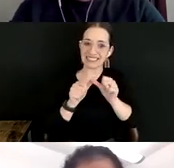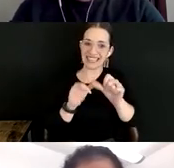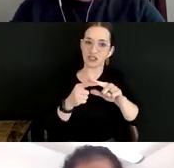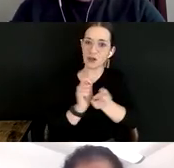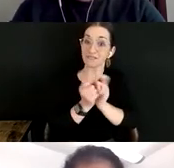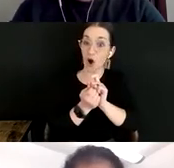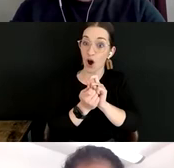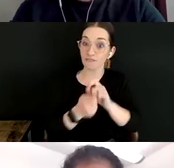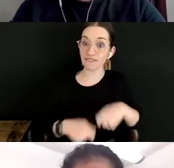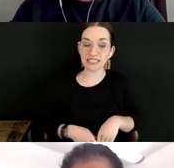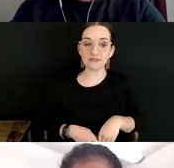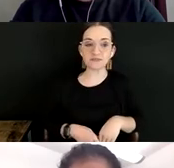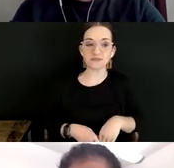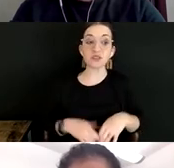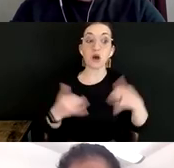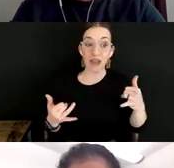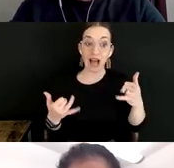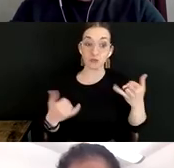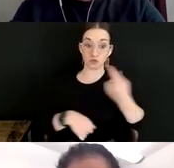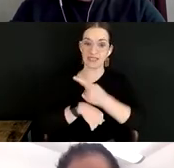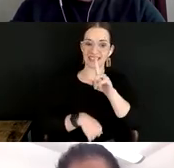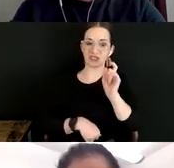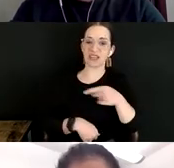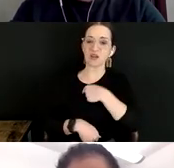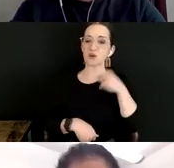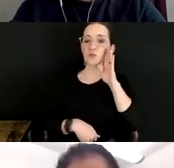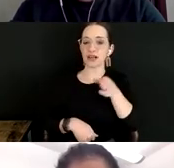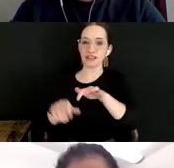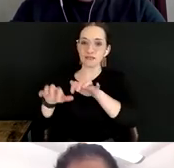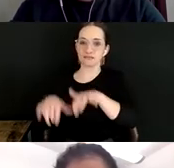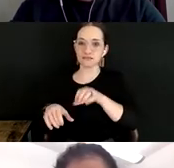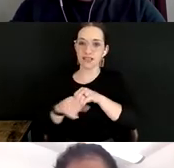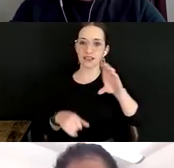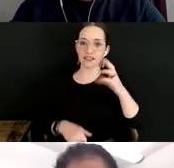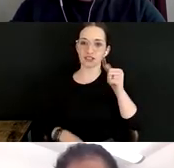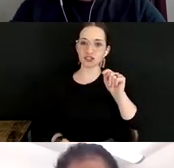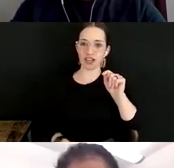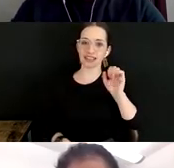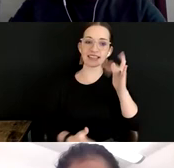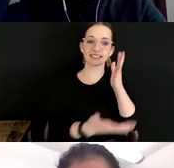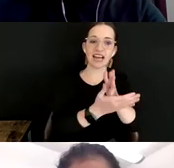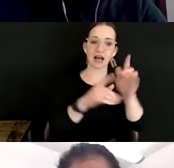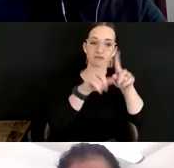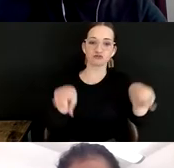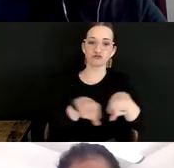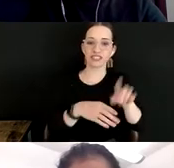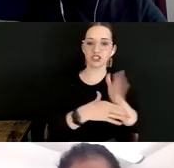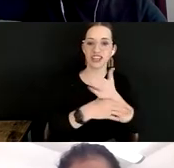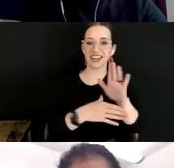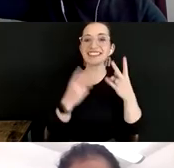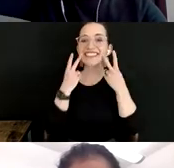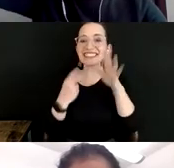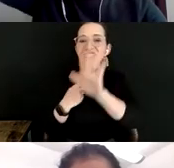today. We'll, we'll put the questions directly in the chat so that we can stop the screen share and see everyone's faces a little more.